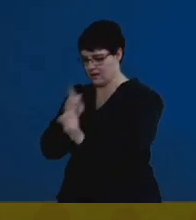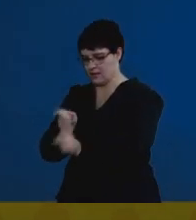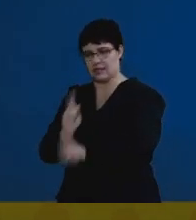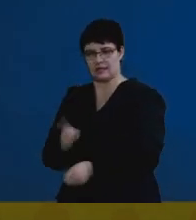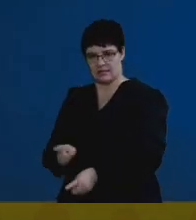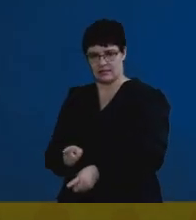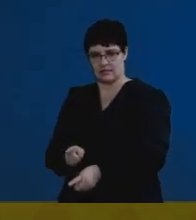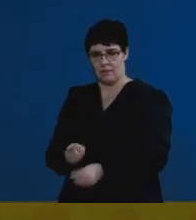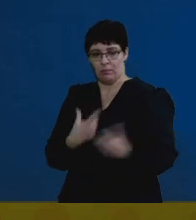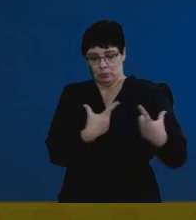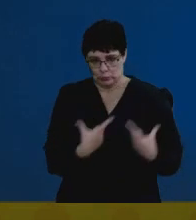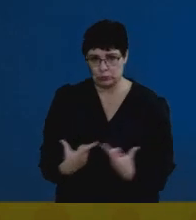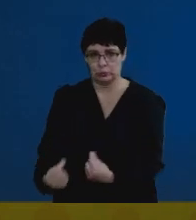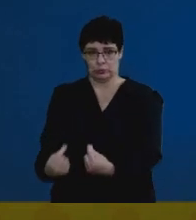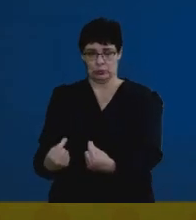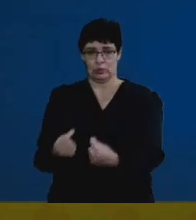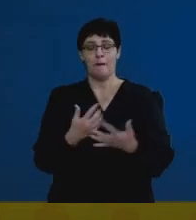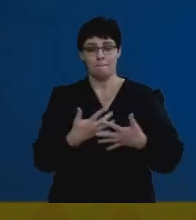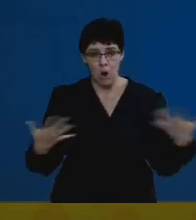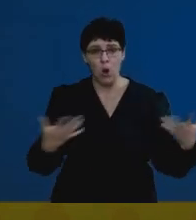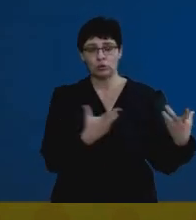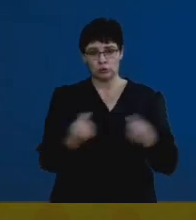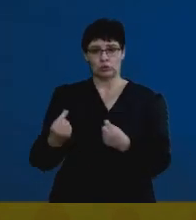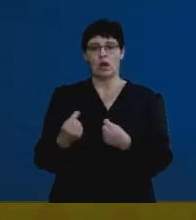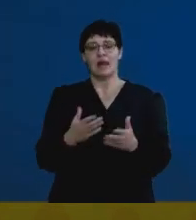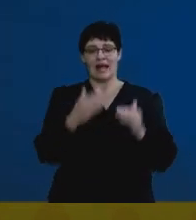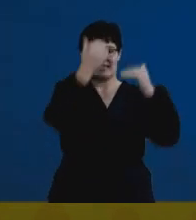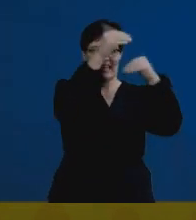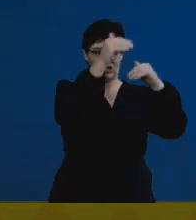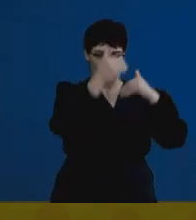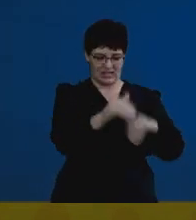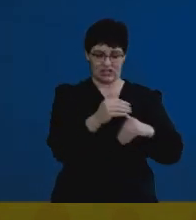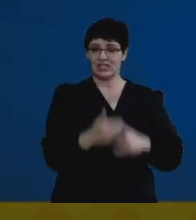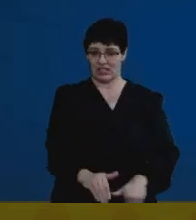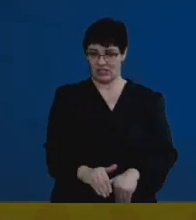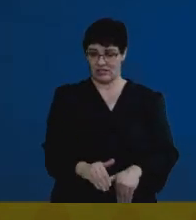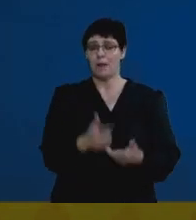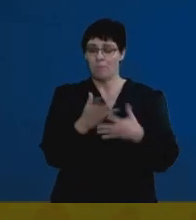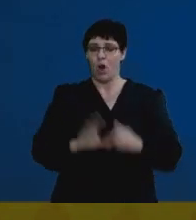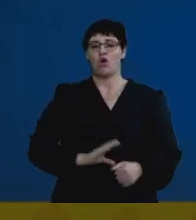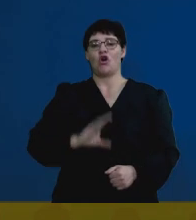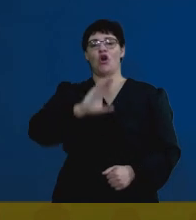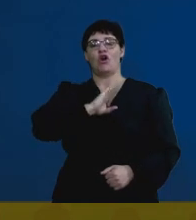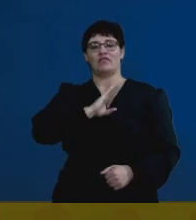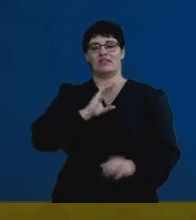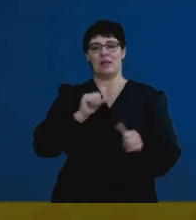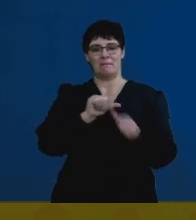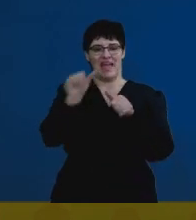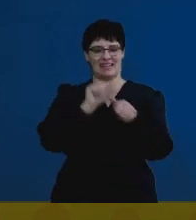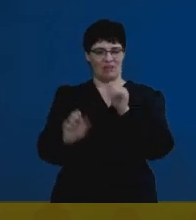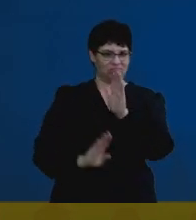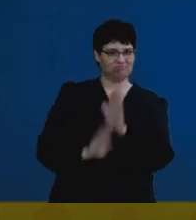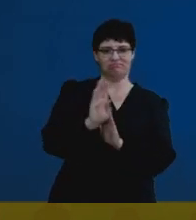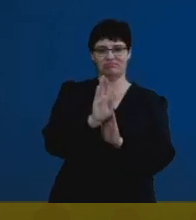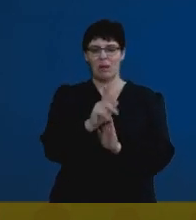And the more you do that, and as I suggested, do that per section, the better your confidence in the topic becomes. And you will